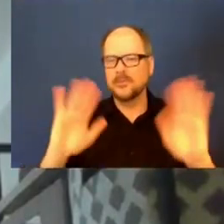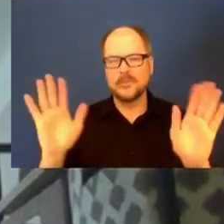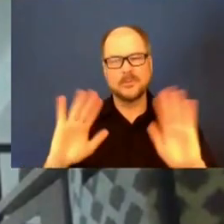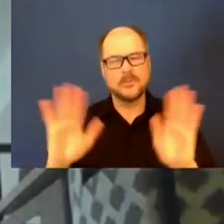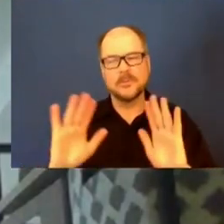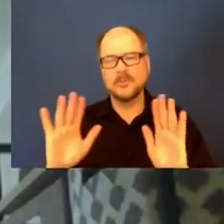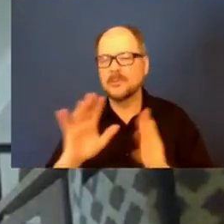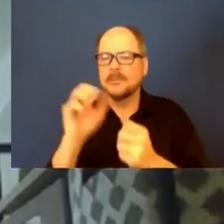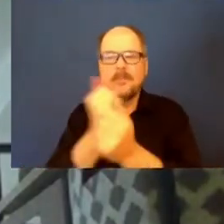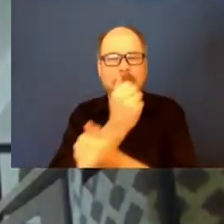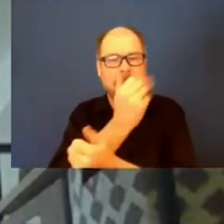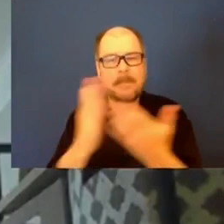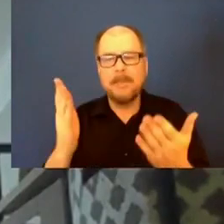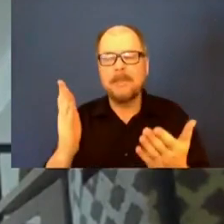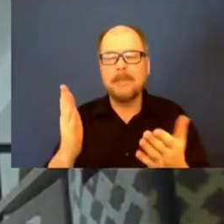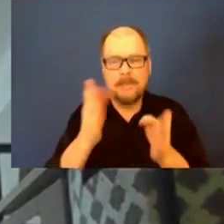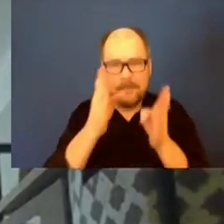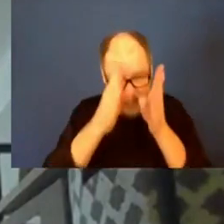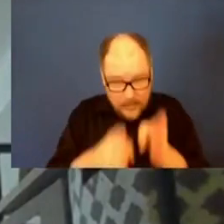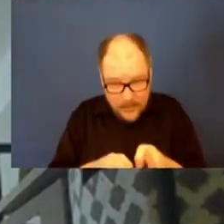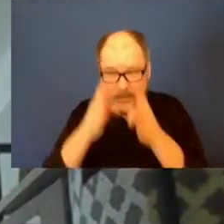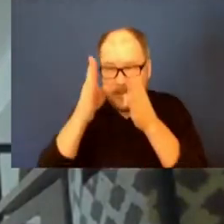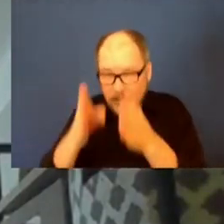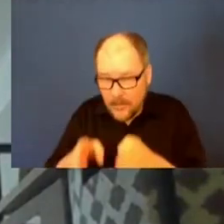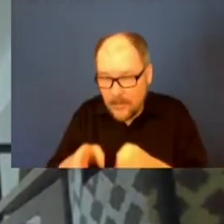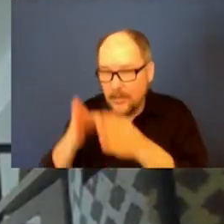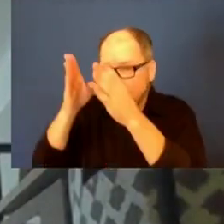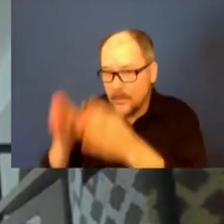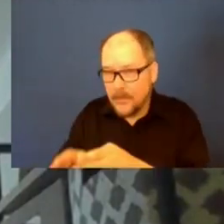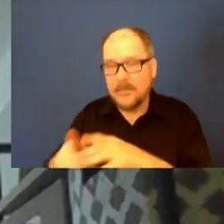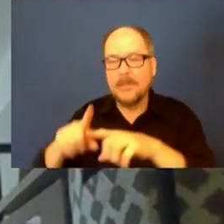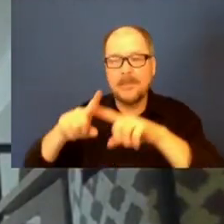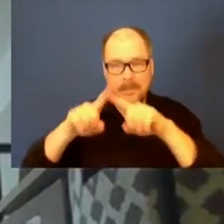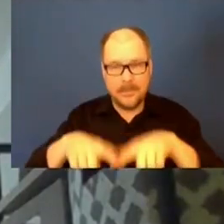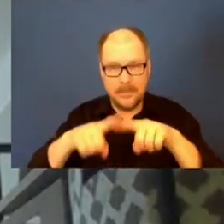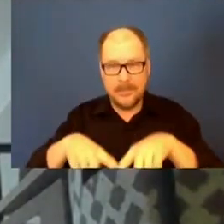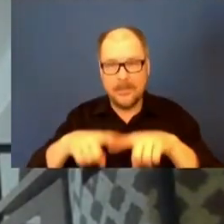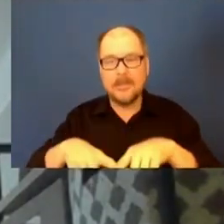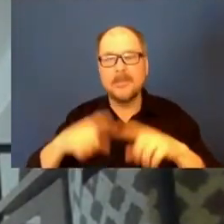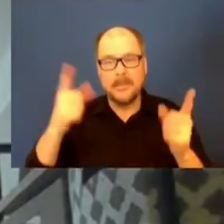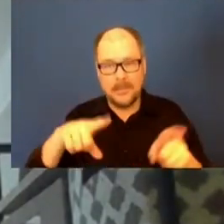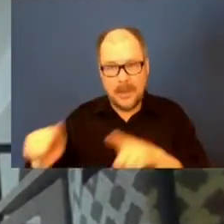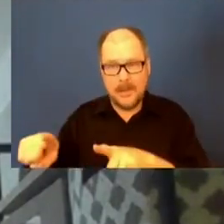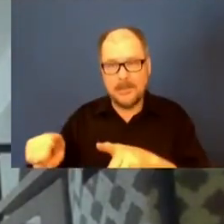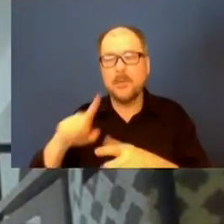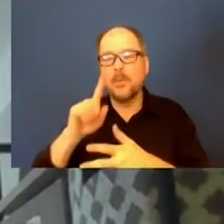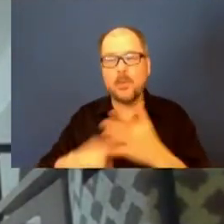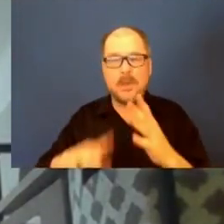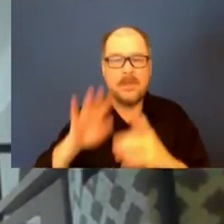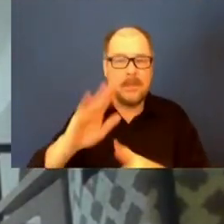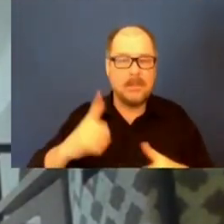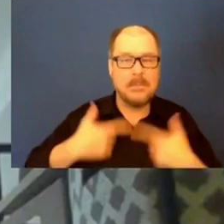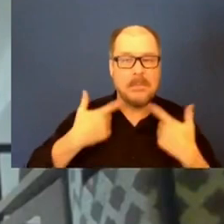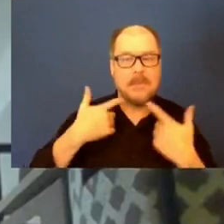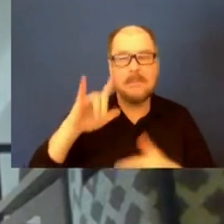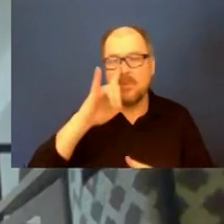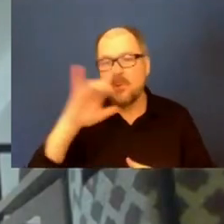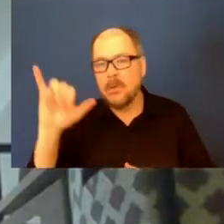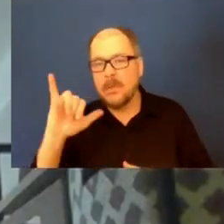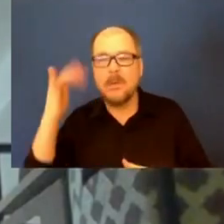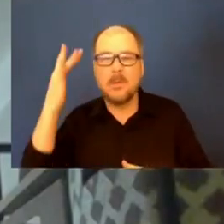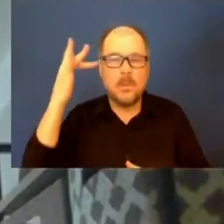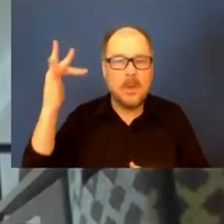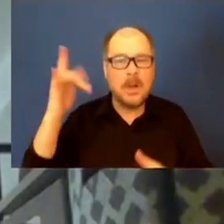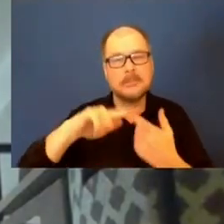individual based on what else is going on with that individual. So, everything,